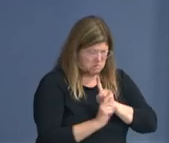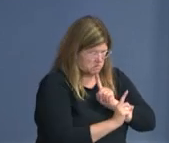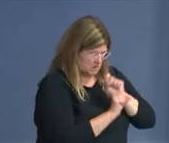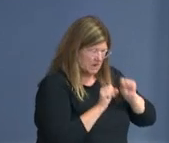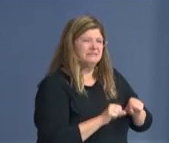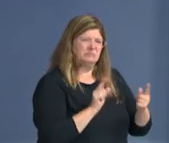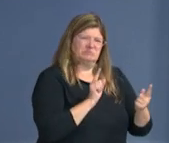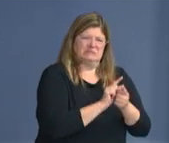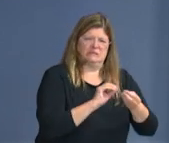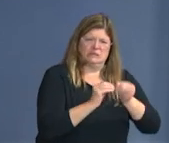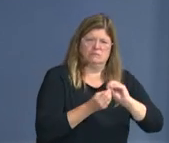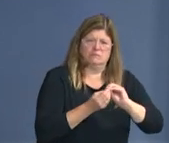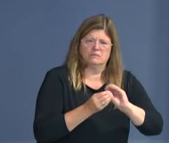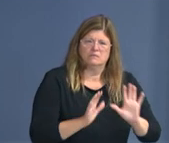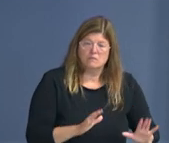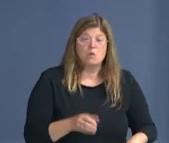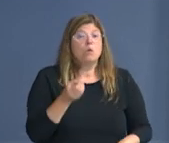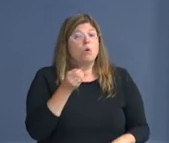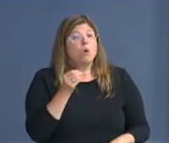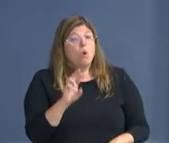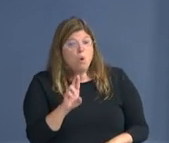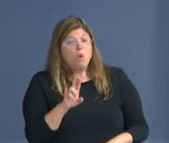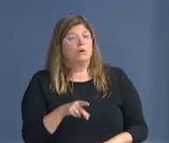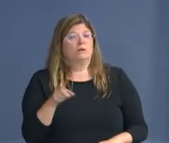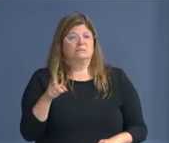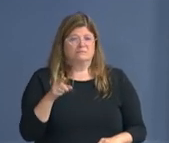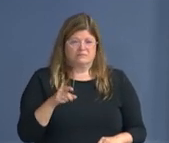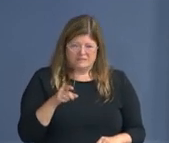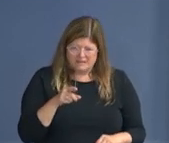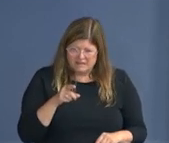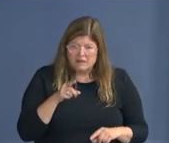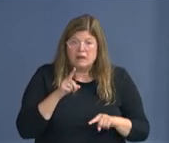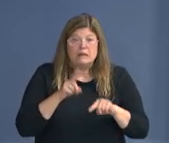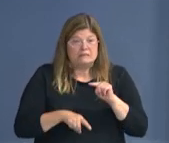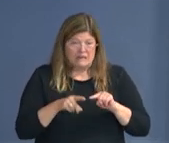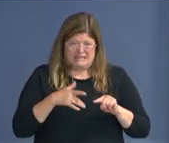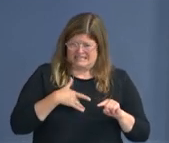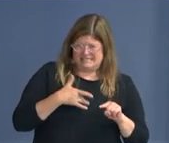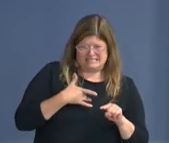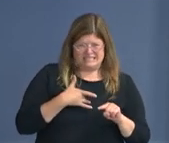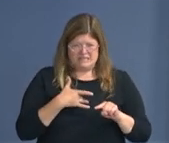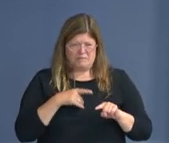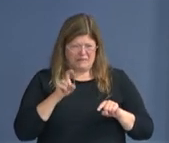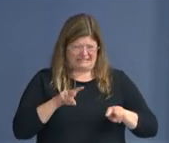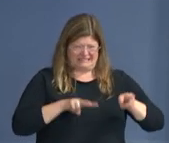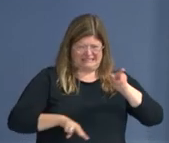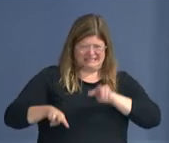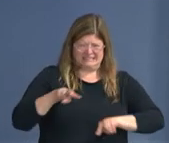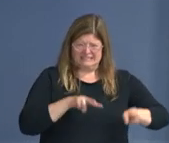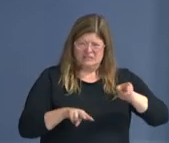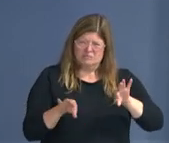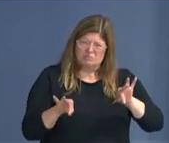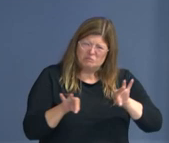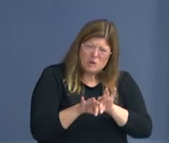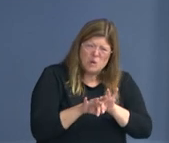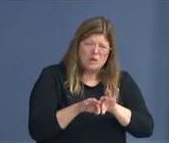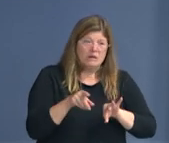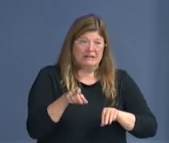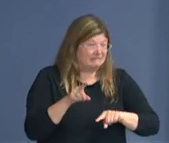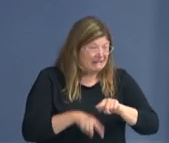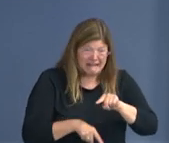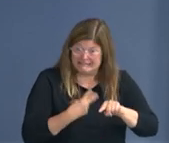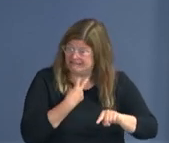people to social distance, then you may need to make new plans for yourself and your family to keep